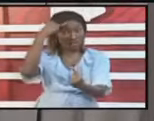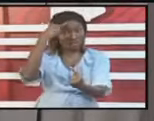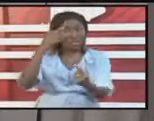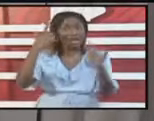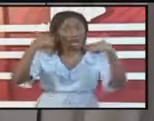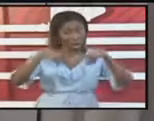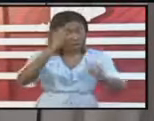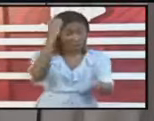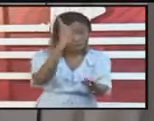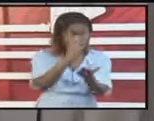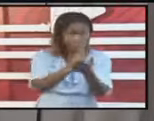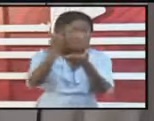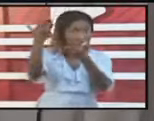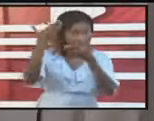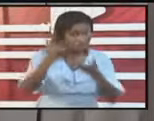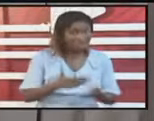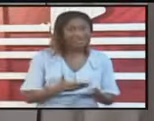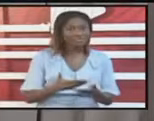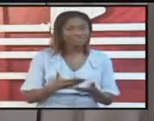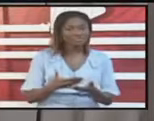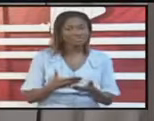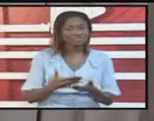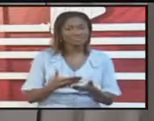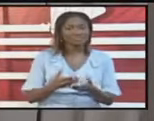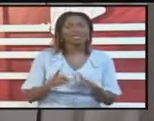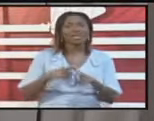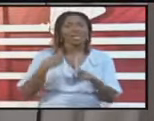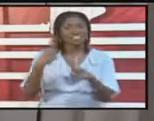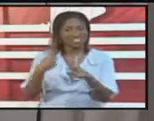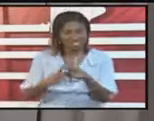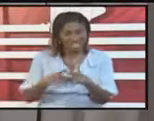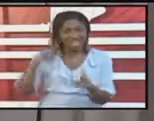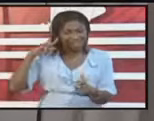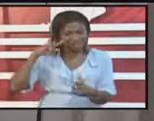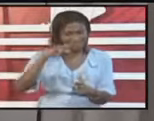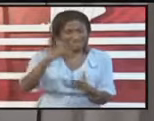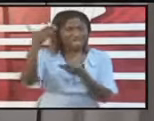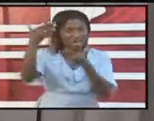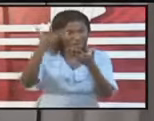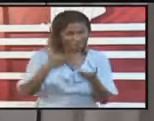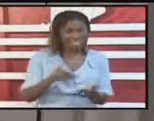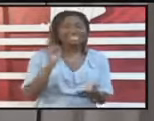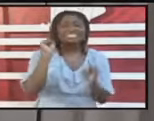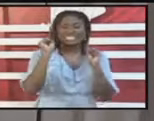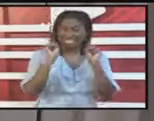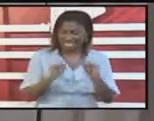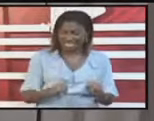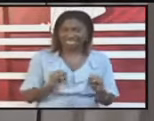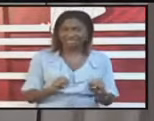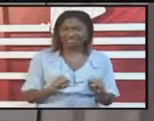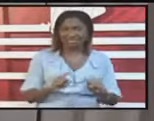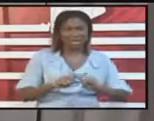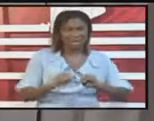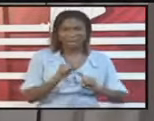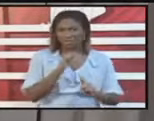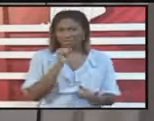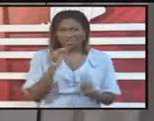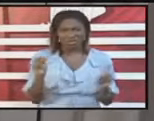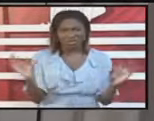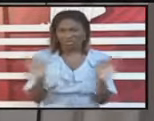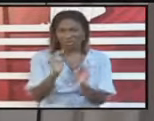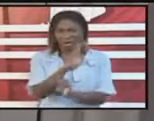to come in then form themselves as a group and charter a flight to come in, that is something different. But there is no one,